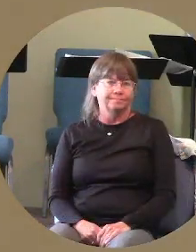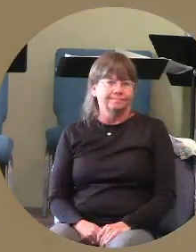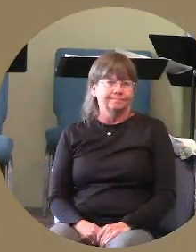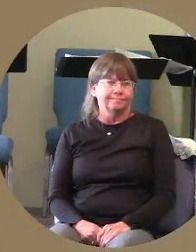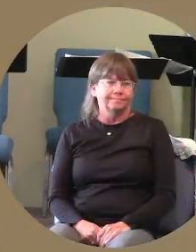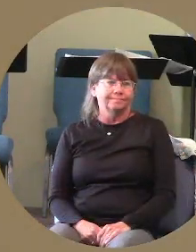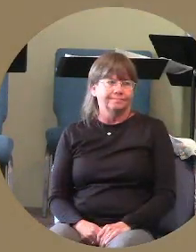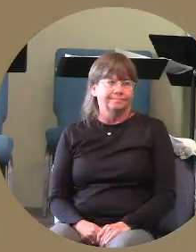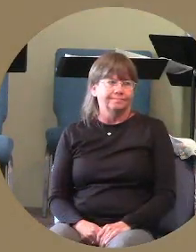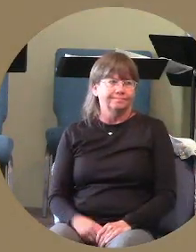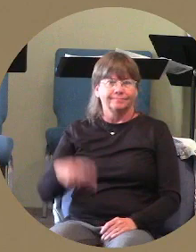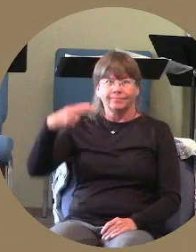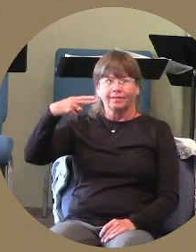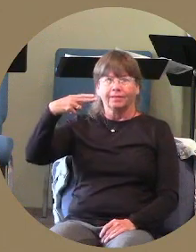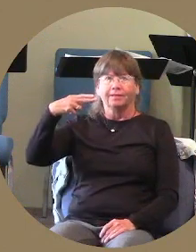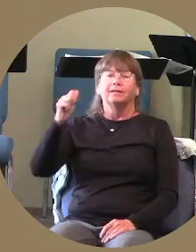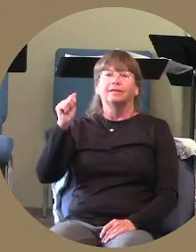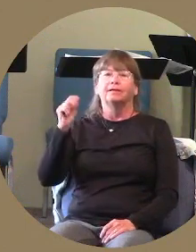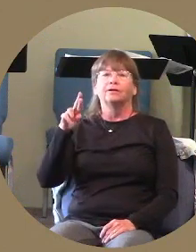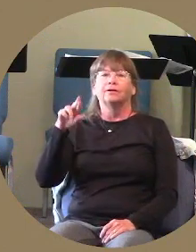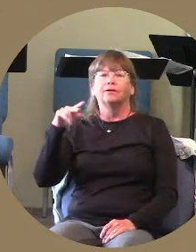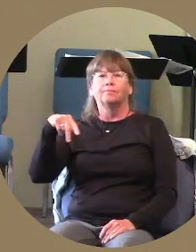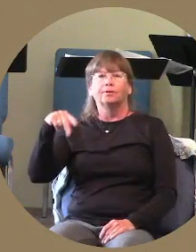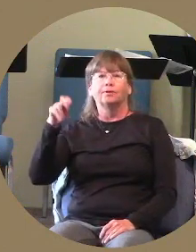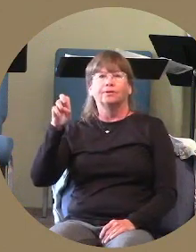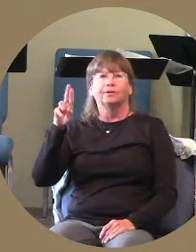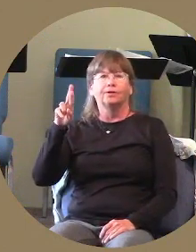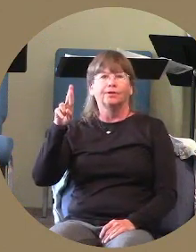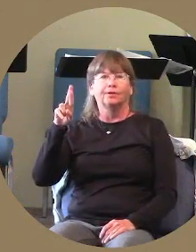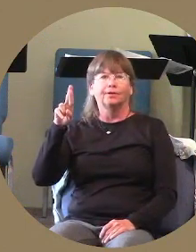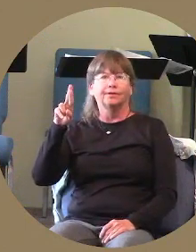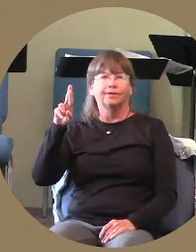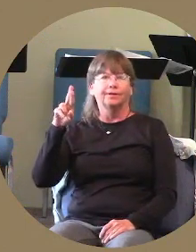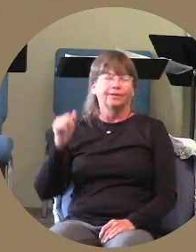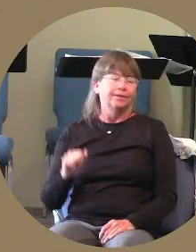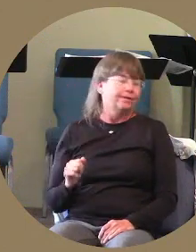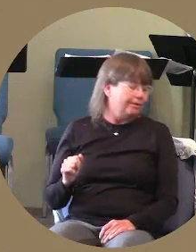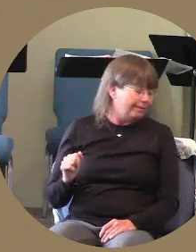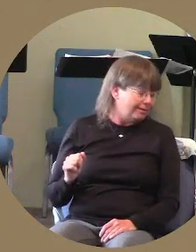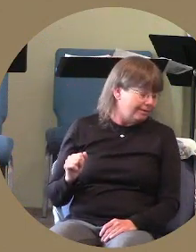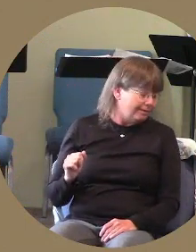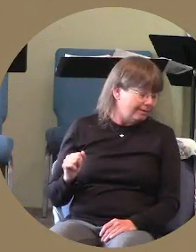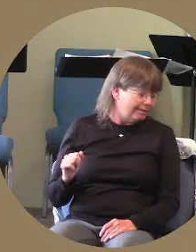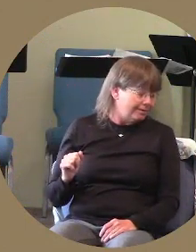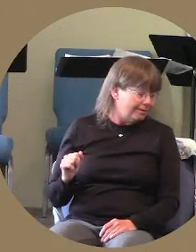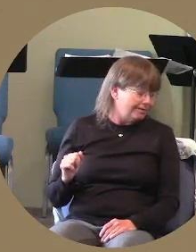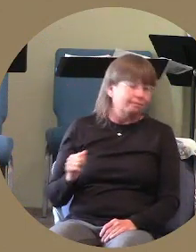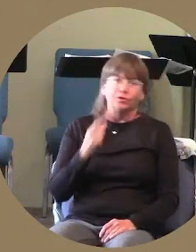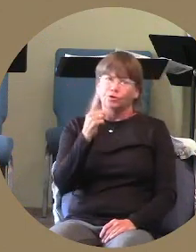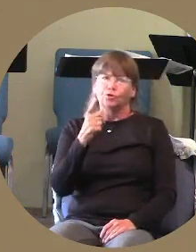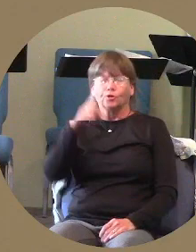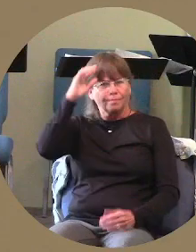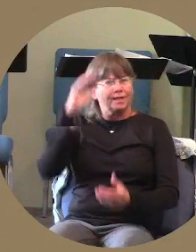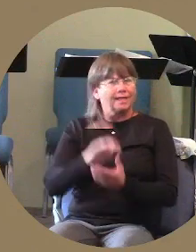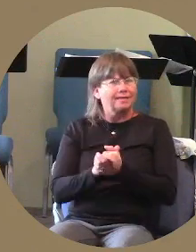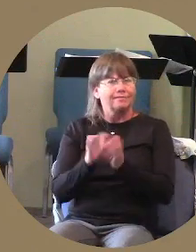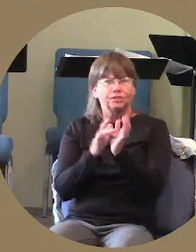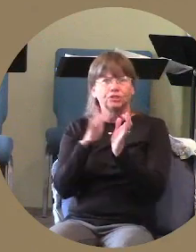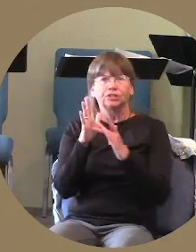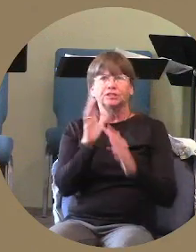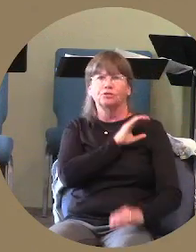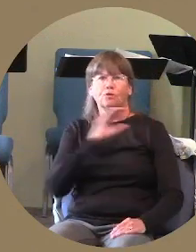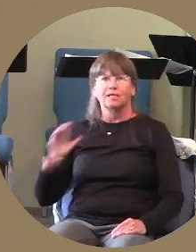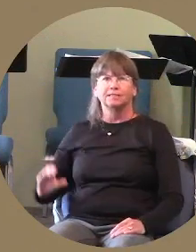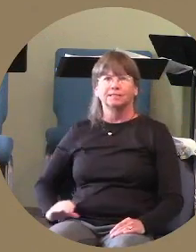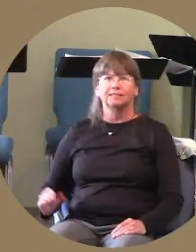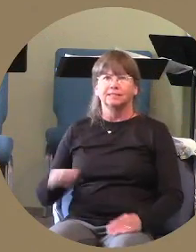so harper i am going to ask the questions do you believe that jesus is the christ